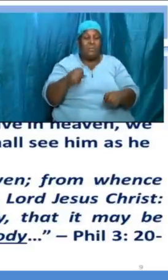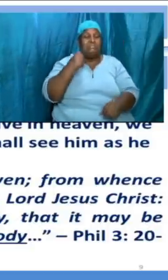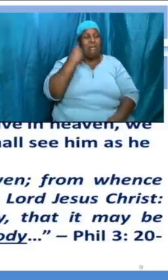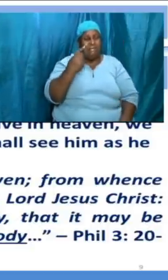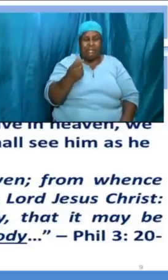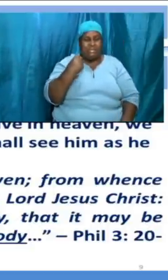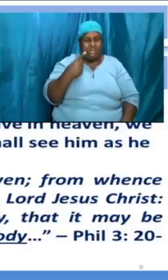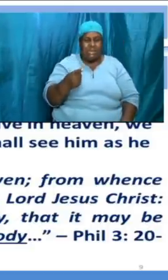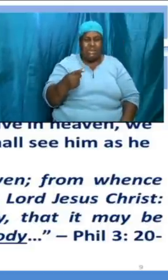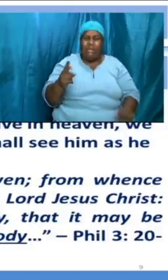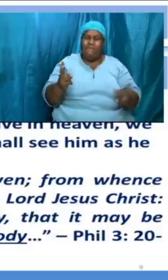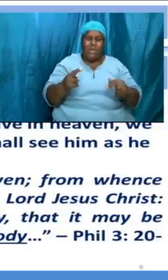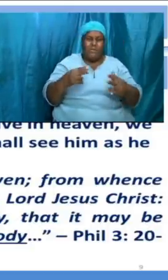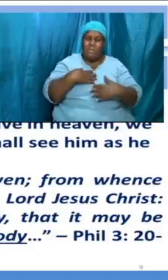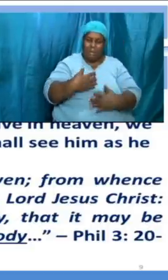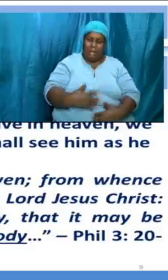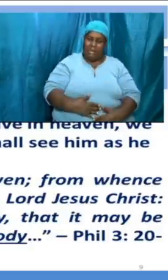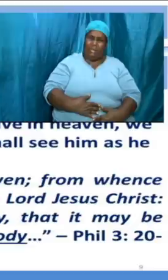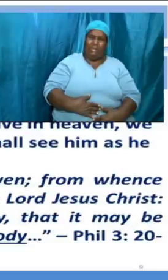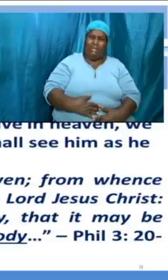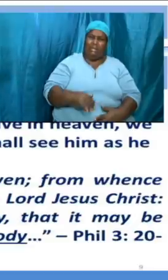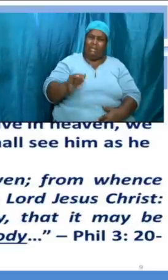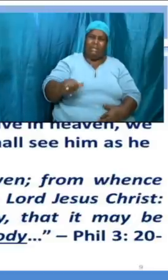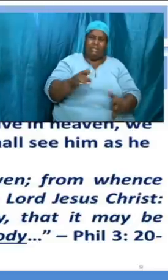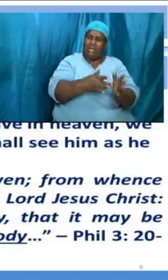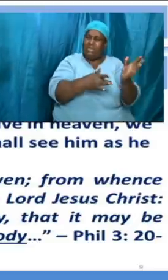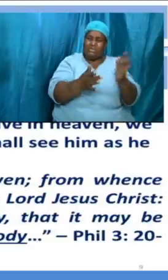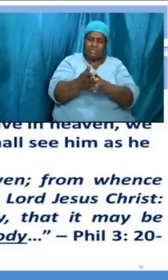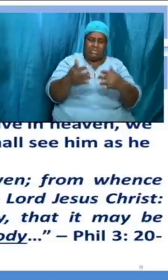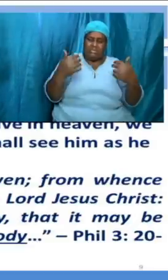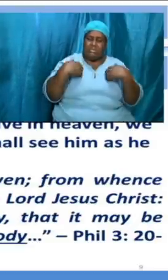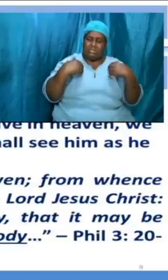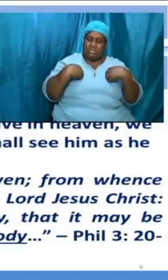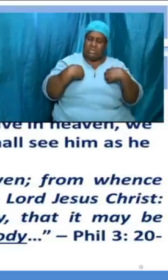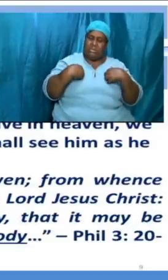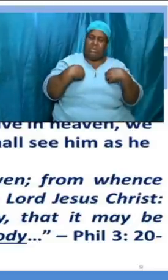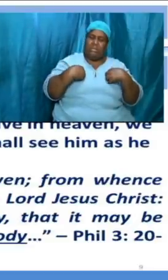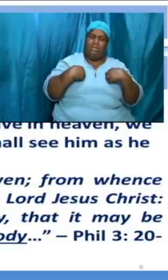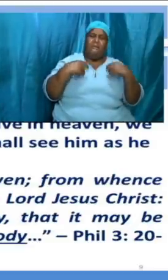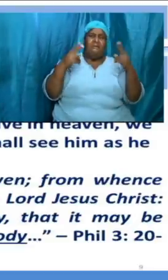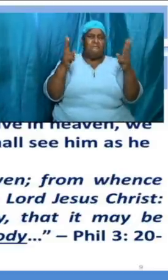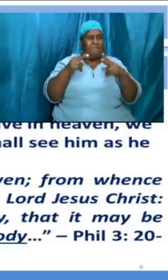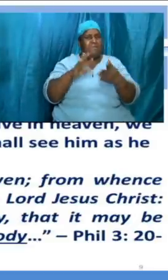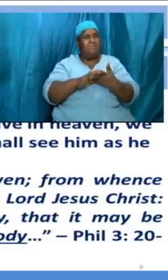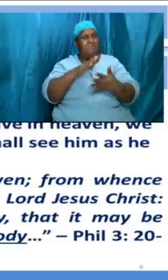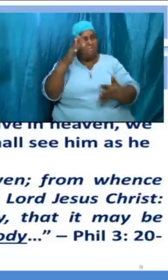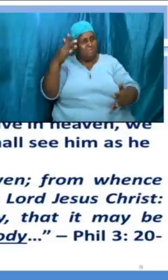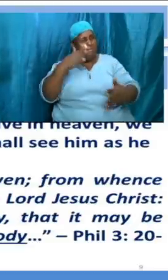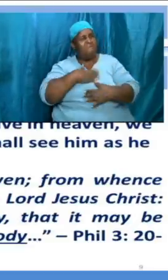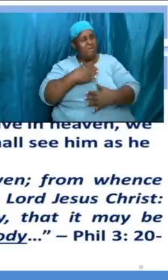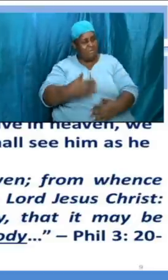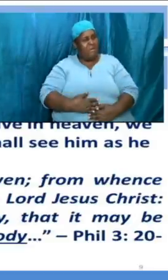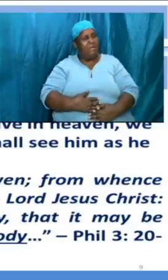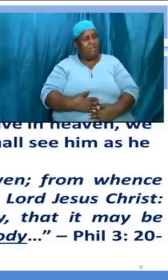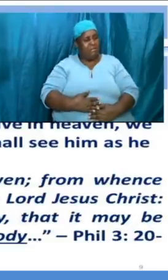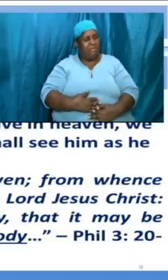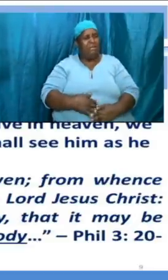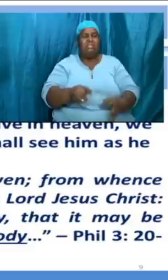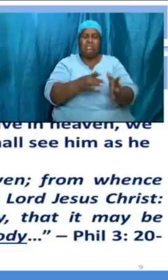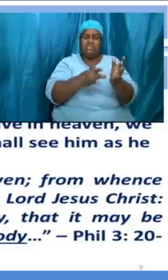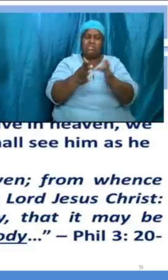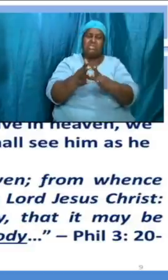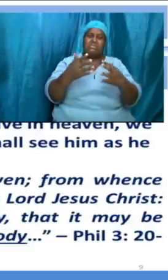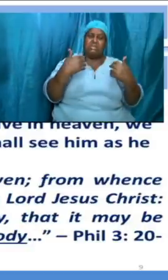very body that jesus had the very glorified body that